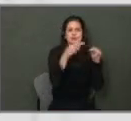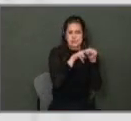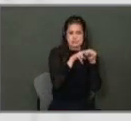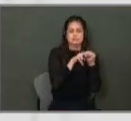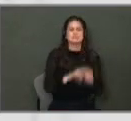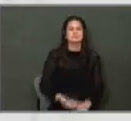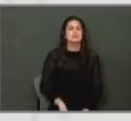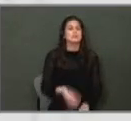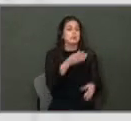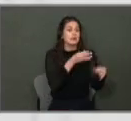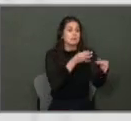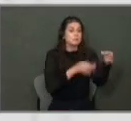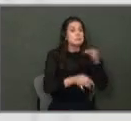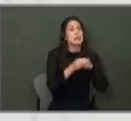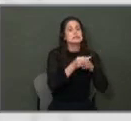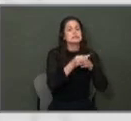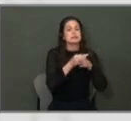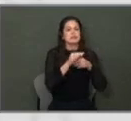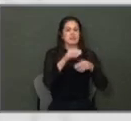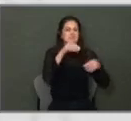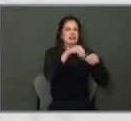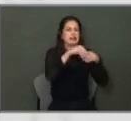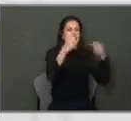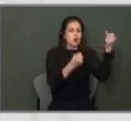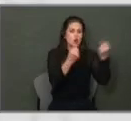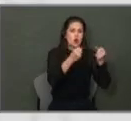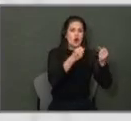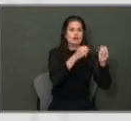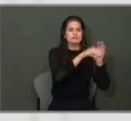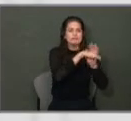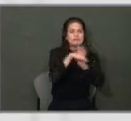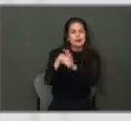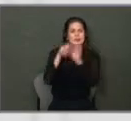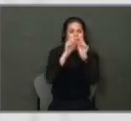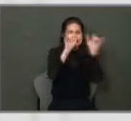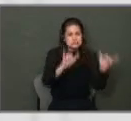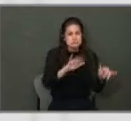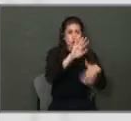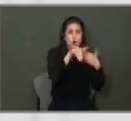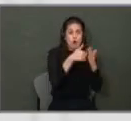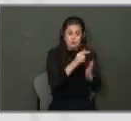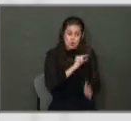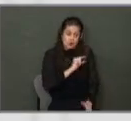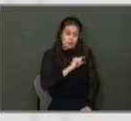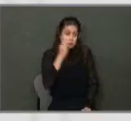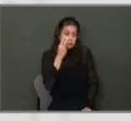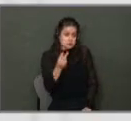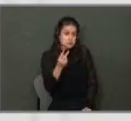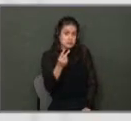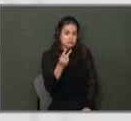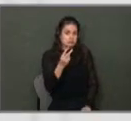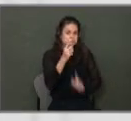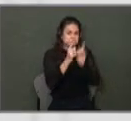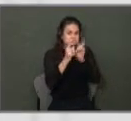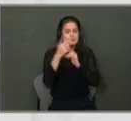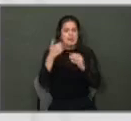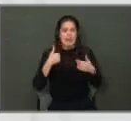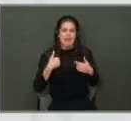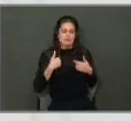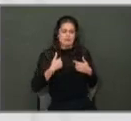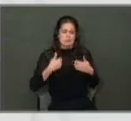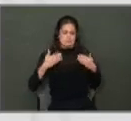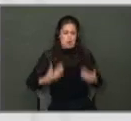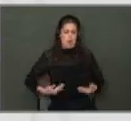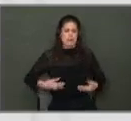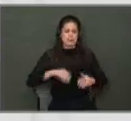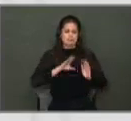replacing our in-car video system, our in-car camera system. You know, all the officers that you see or you encounter all have the body